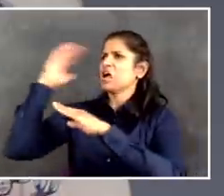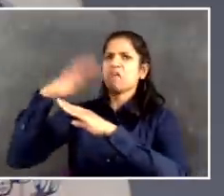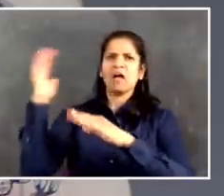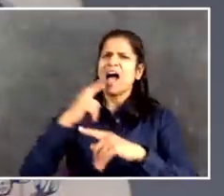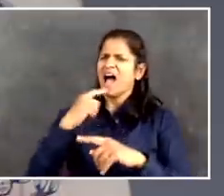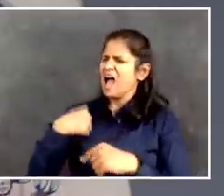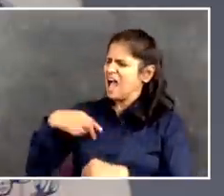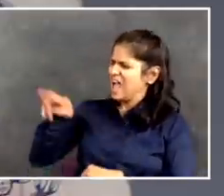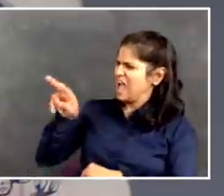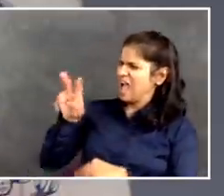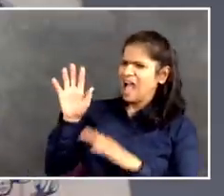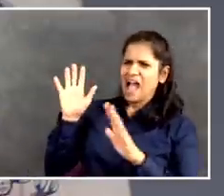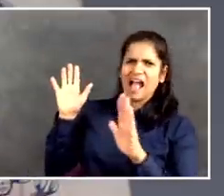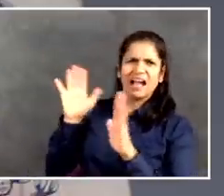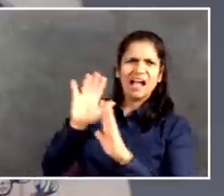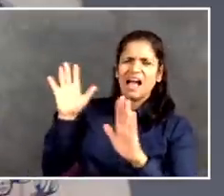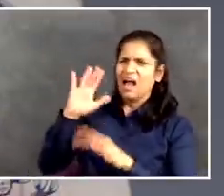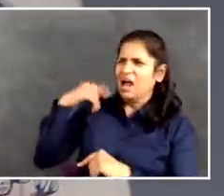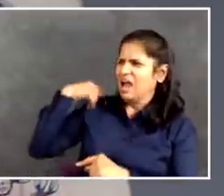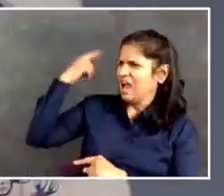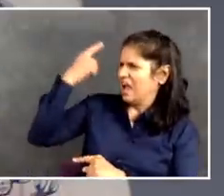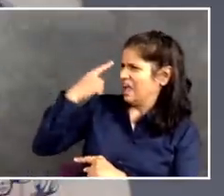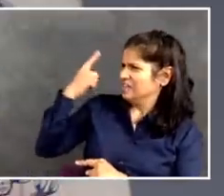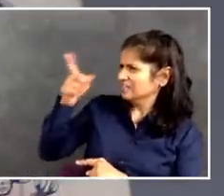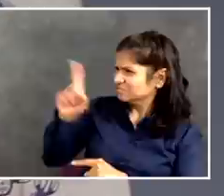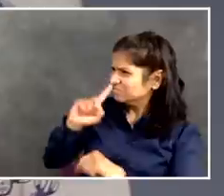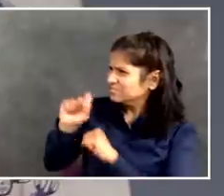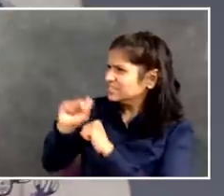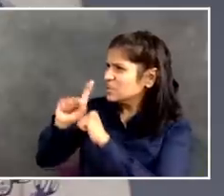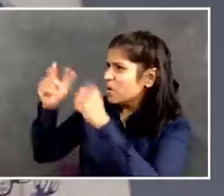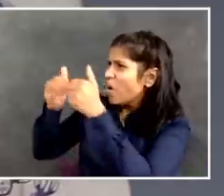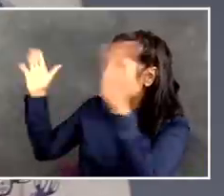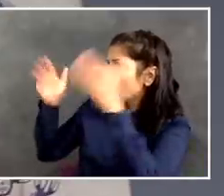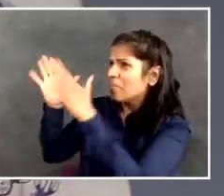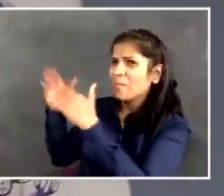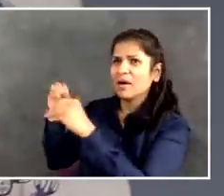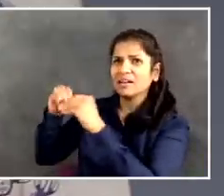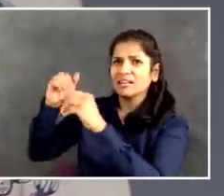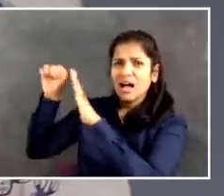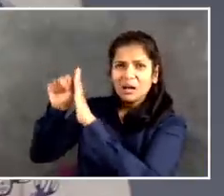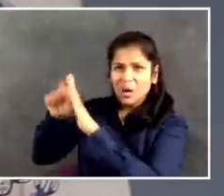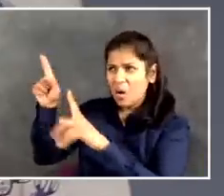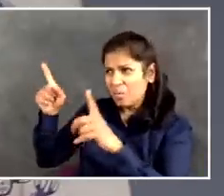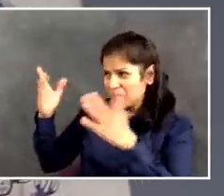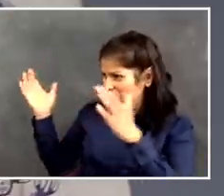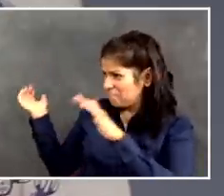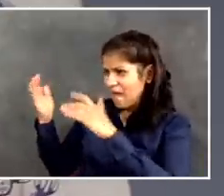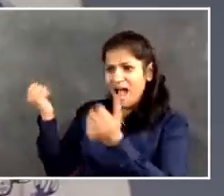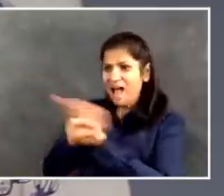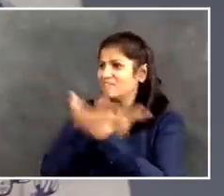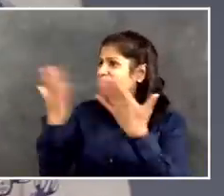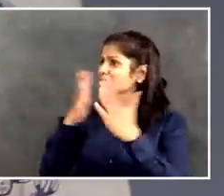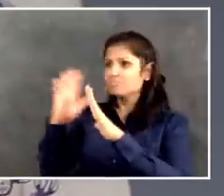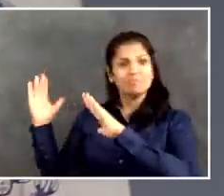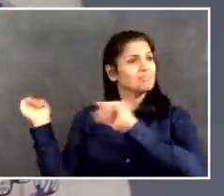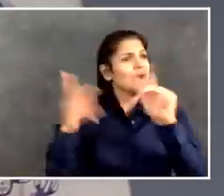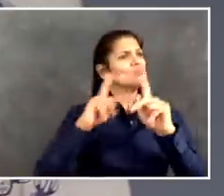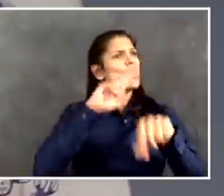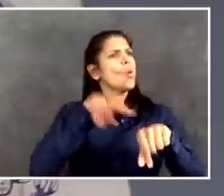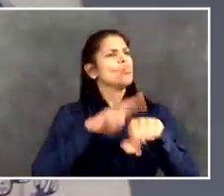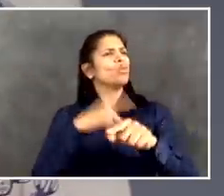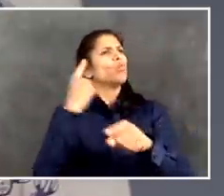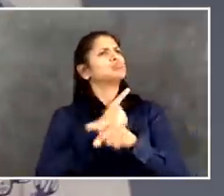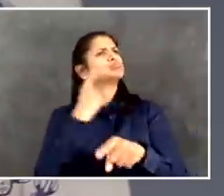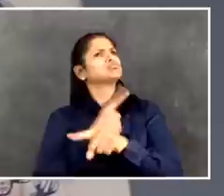to our jobs. Who doesn't? Everyone wants that in common. What does liberate mean? Liberate means being free,